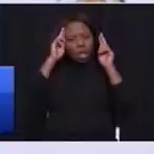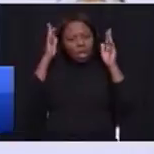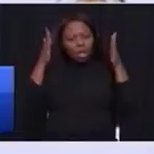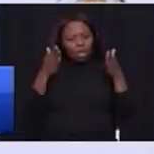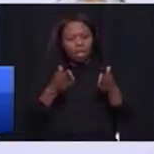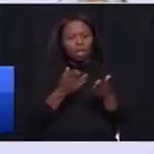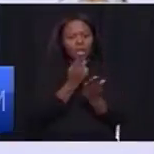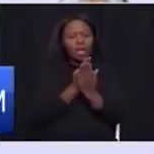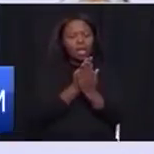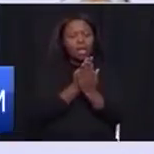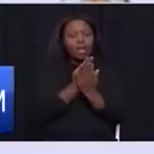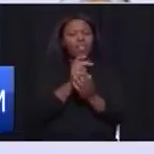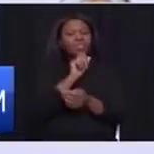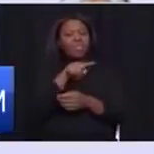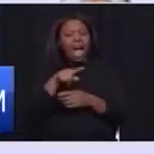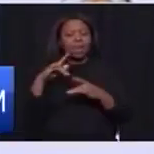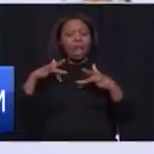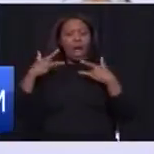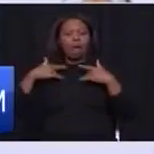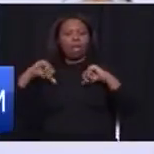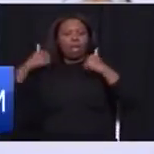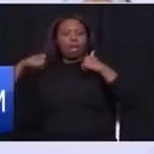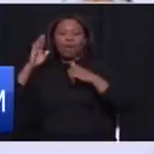sanctuaries for saving lives.